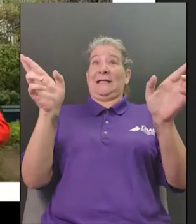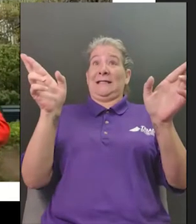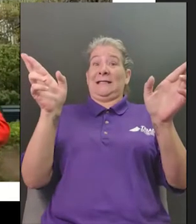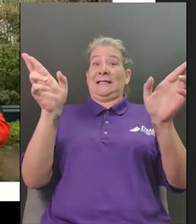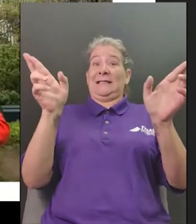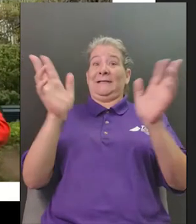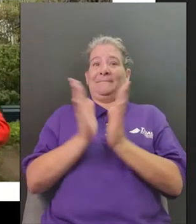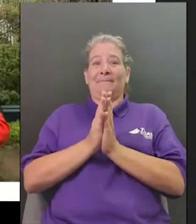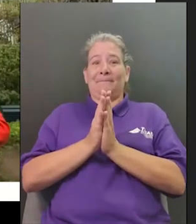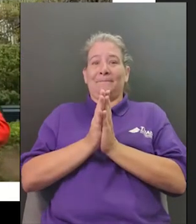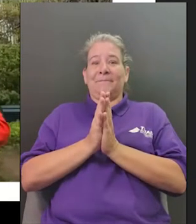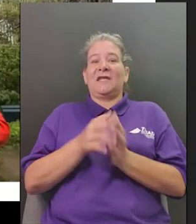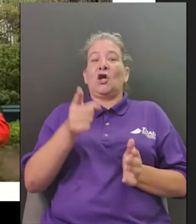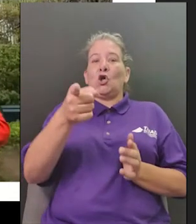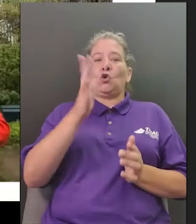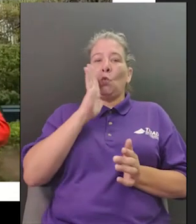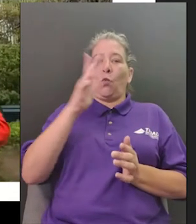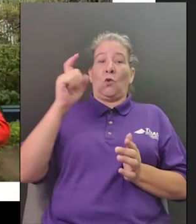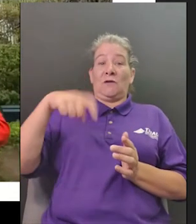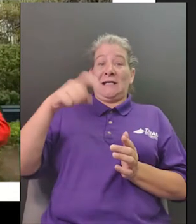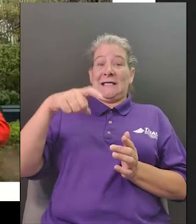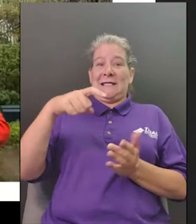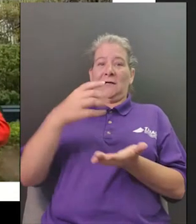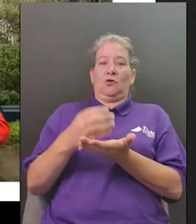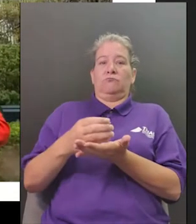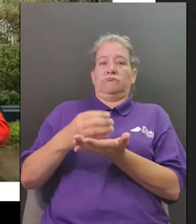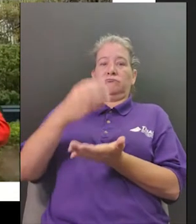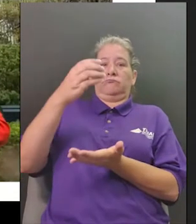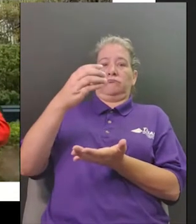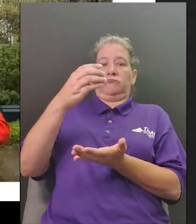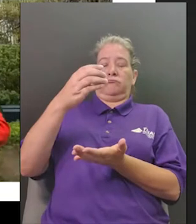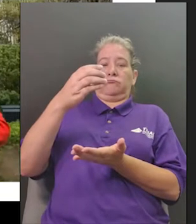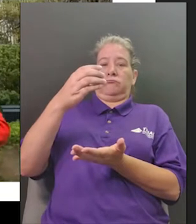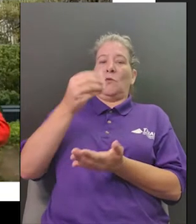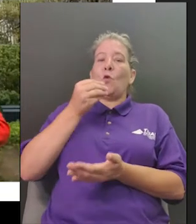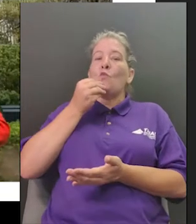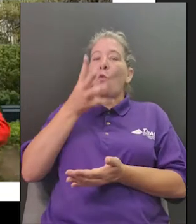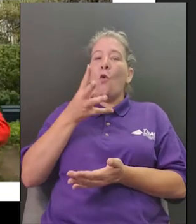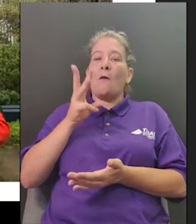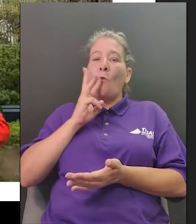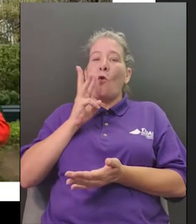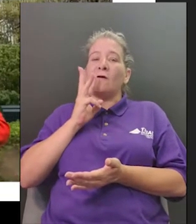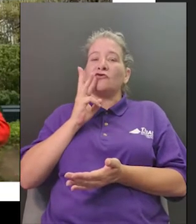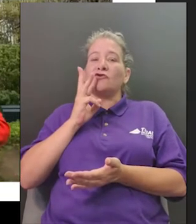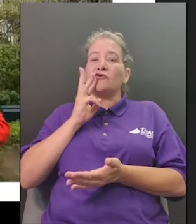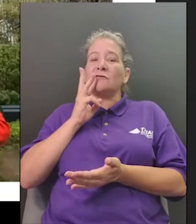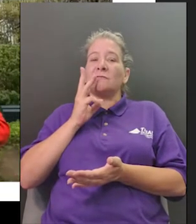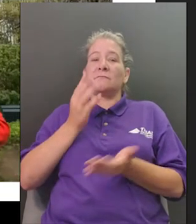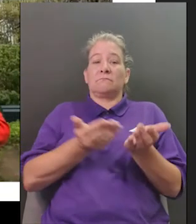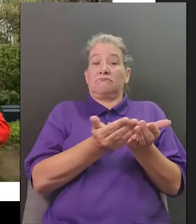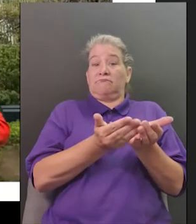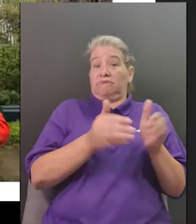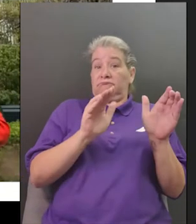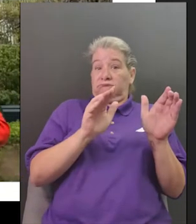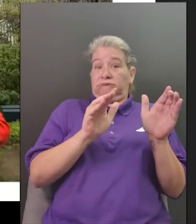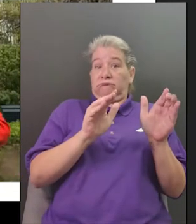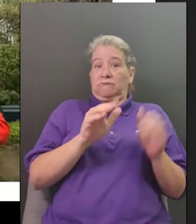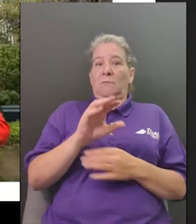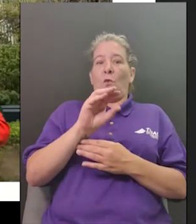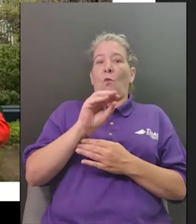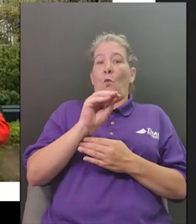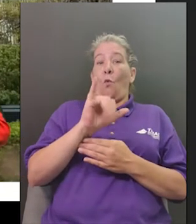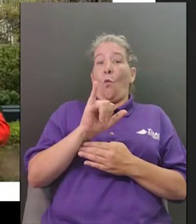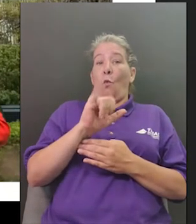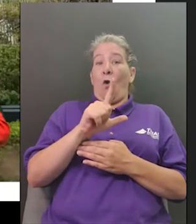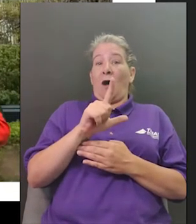in a jar and we're gonna do that tonight i have a big thing of warm